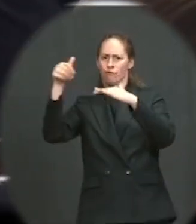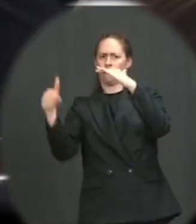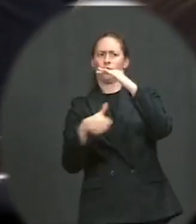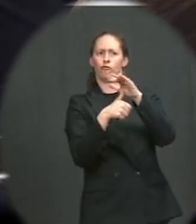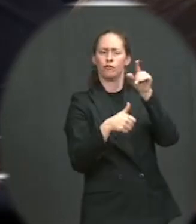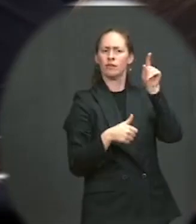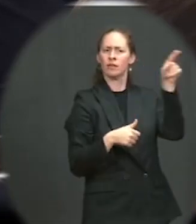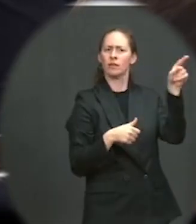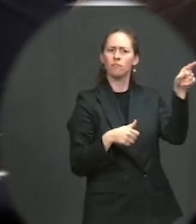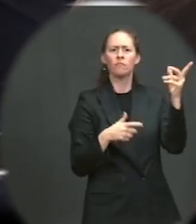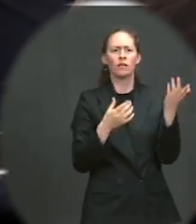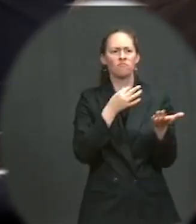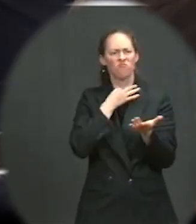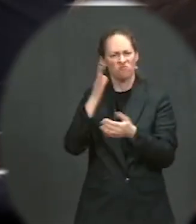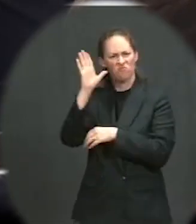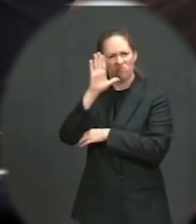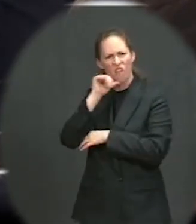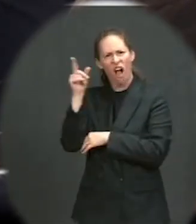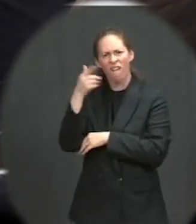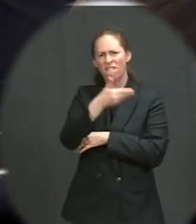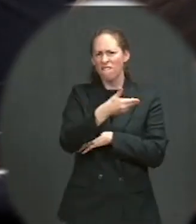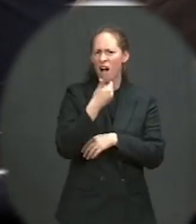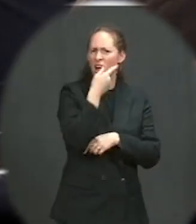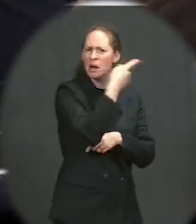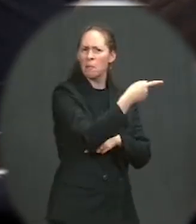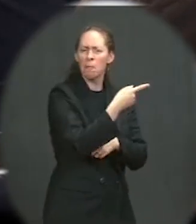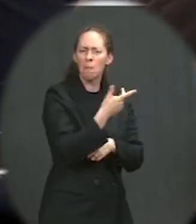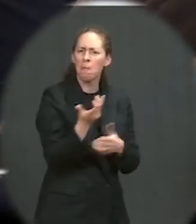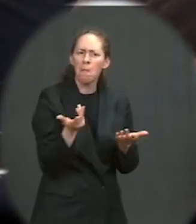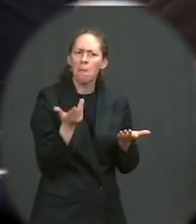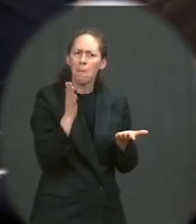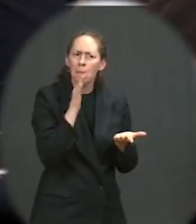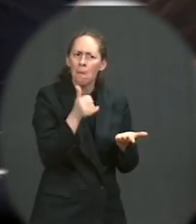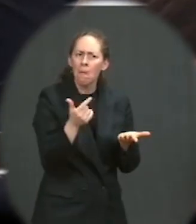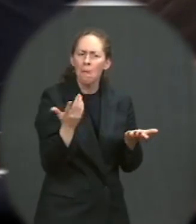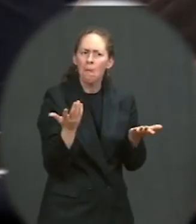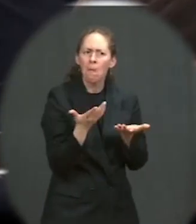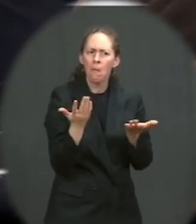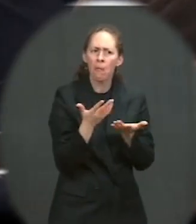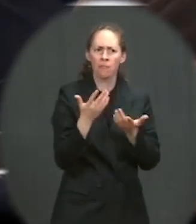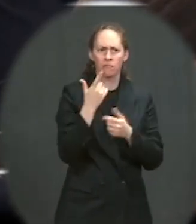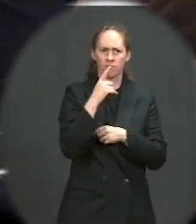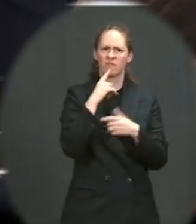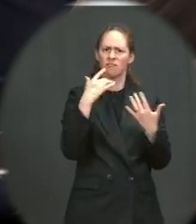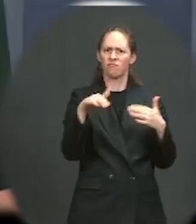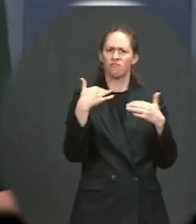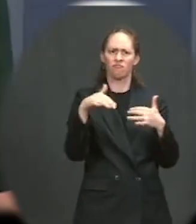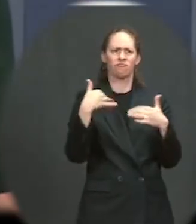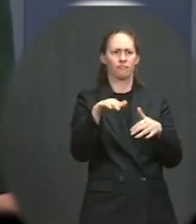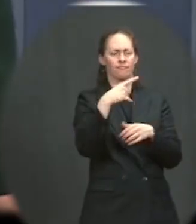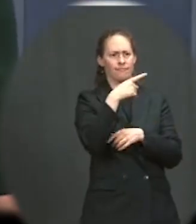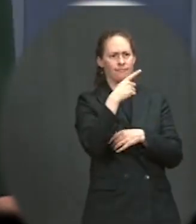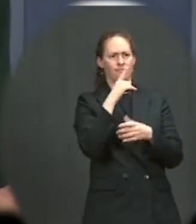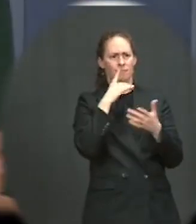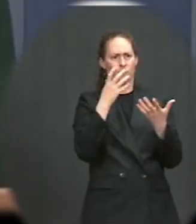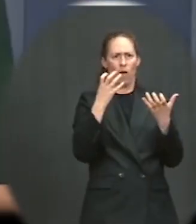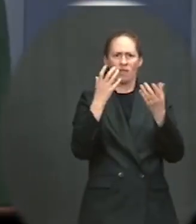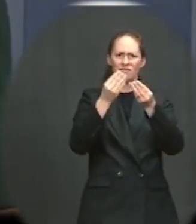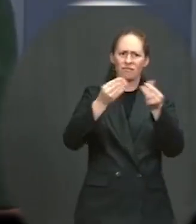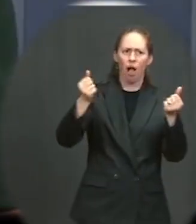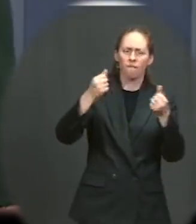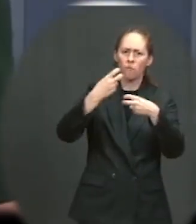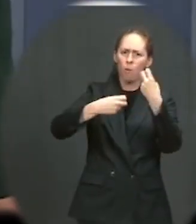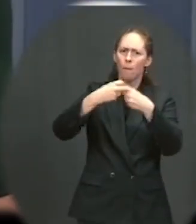why the group wasn't invited, considering the rule that they would likely be part of it. Well, I think, as we were putting together the